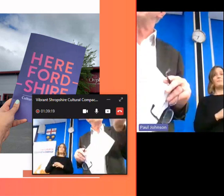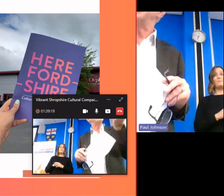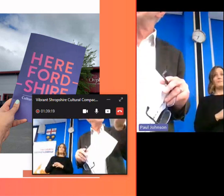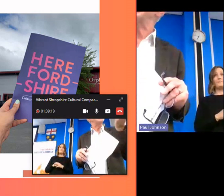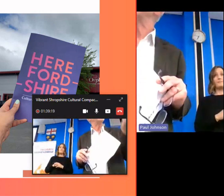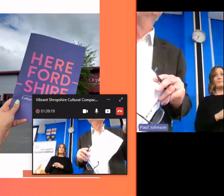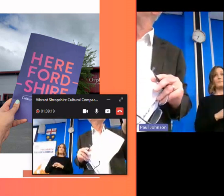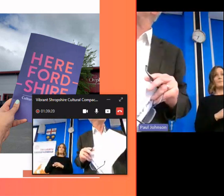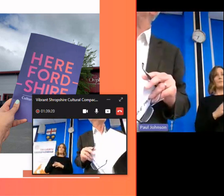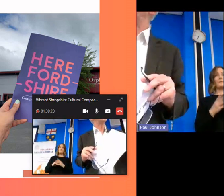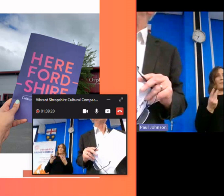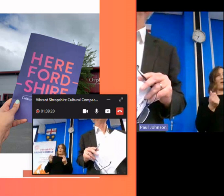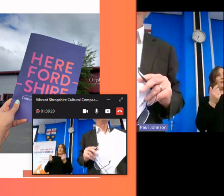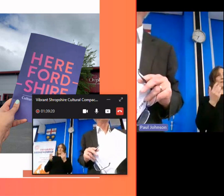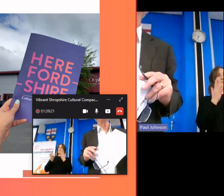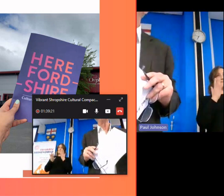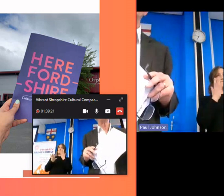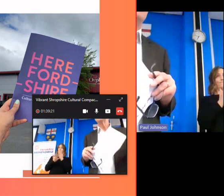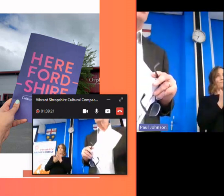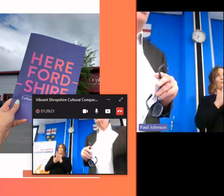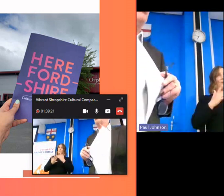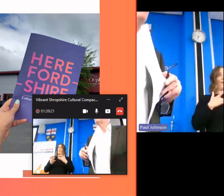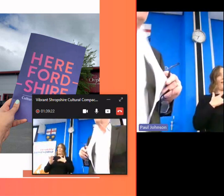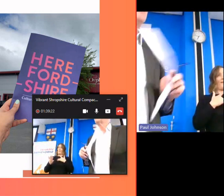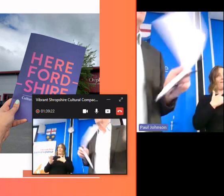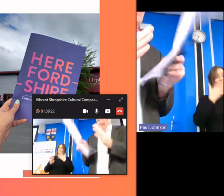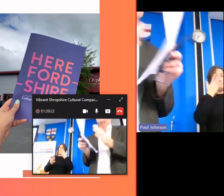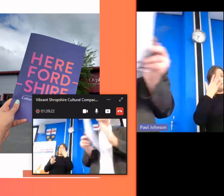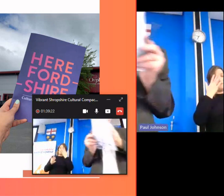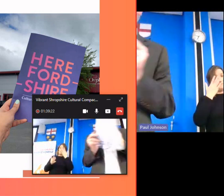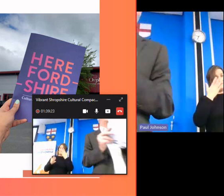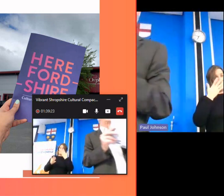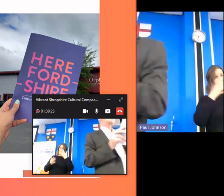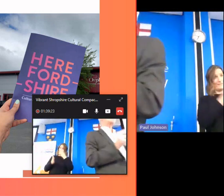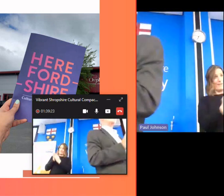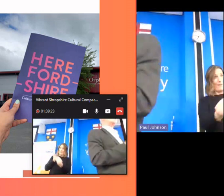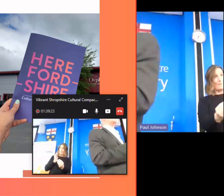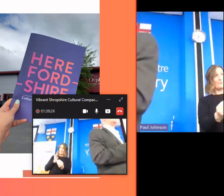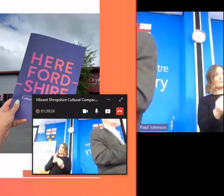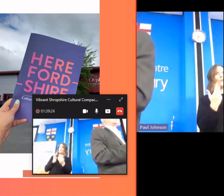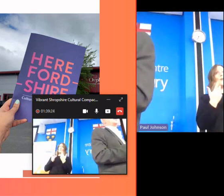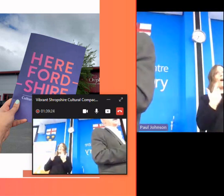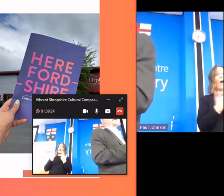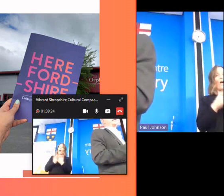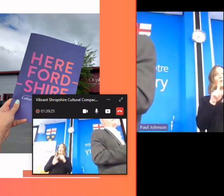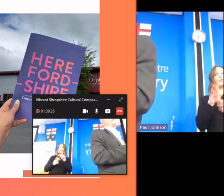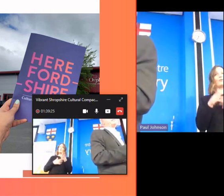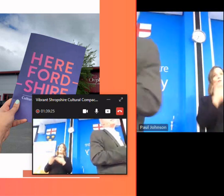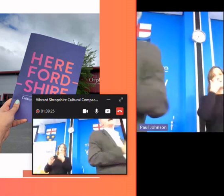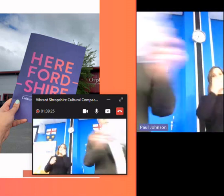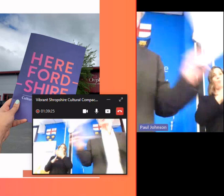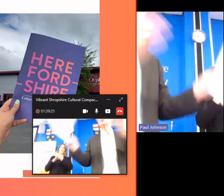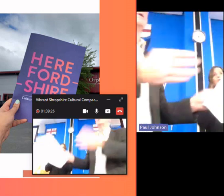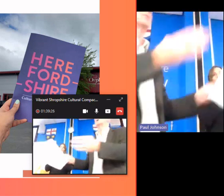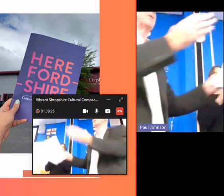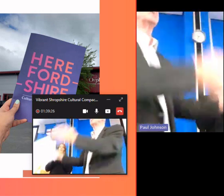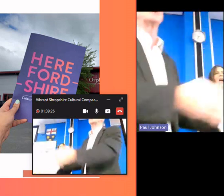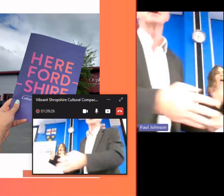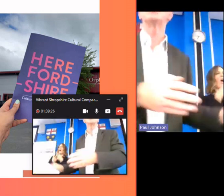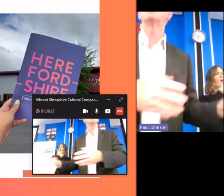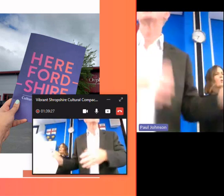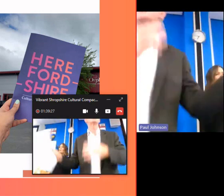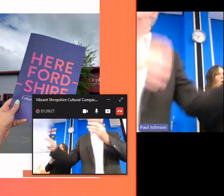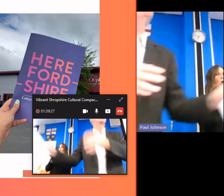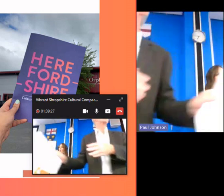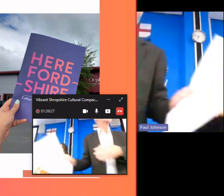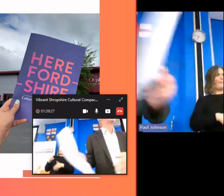um tangible examples exemplars of the ways in which these services can work together how do you work for